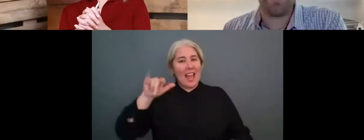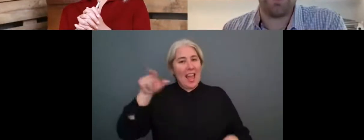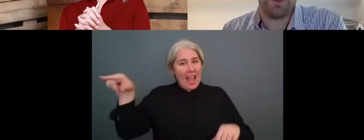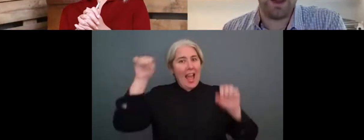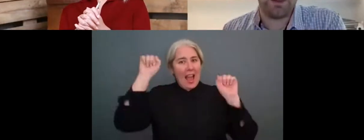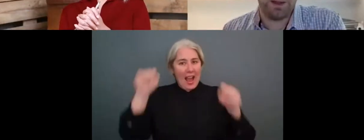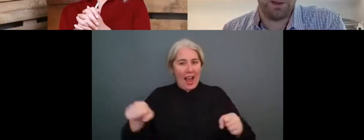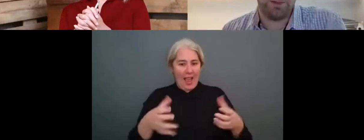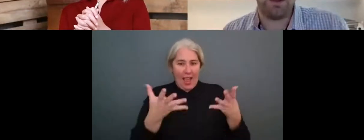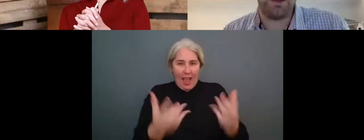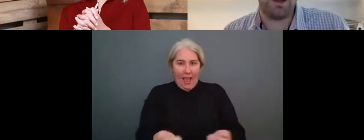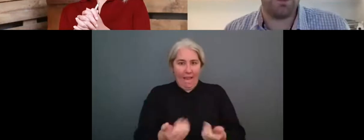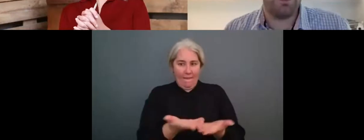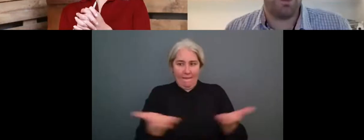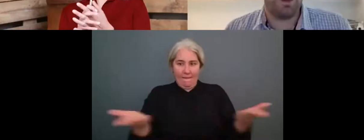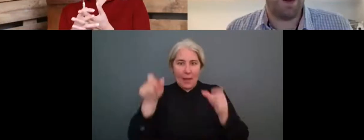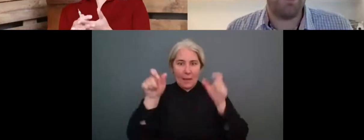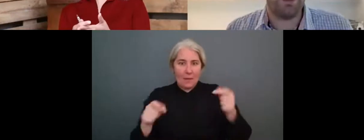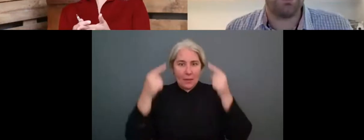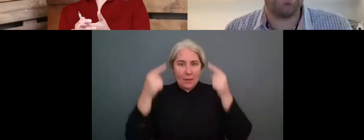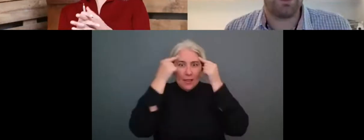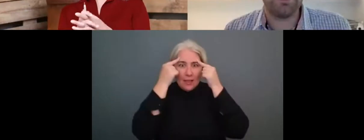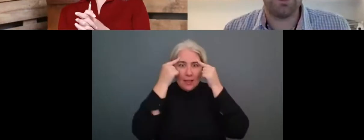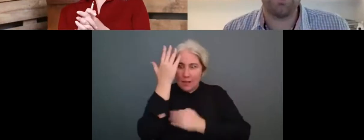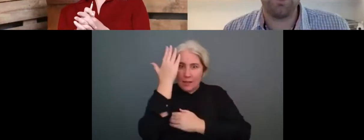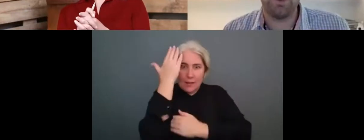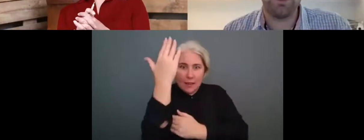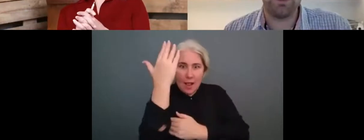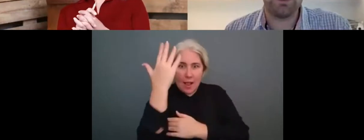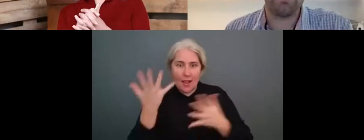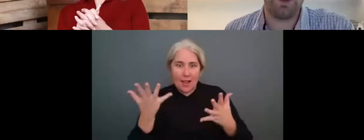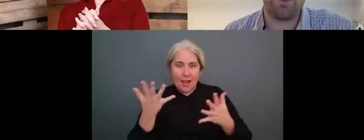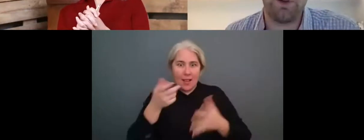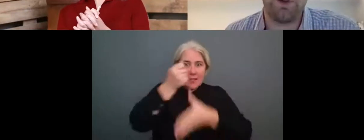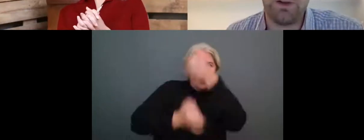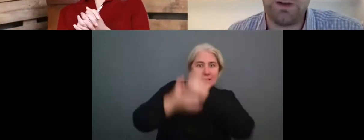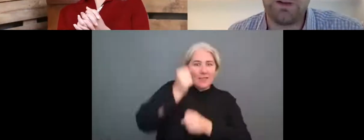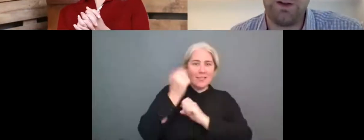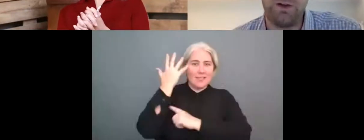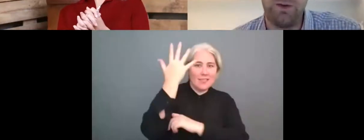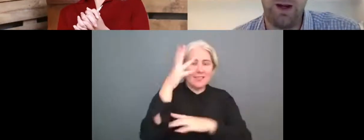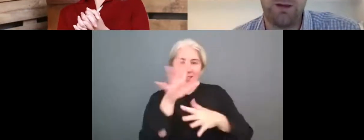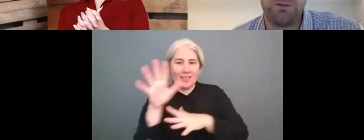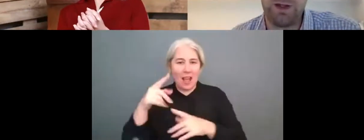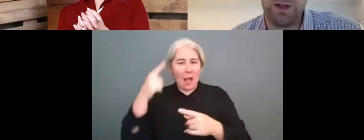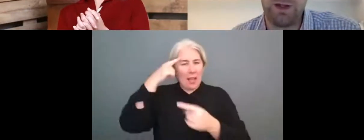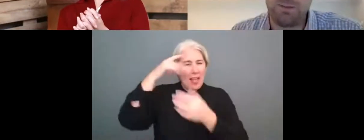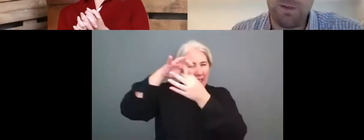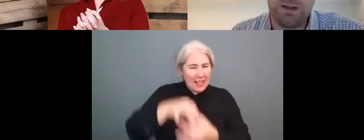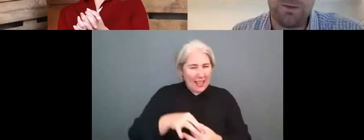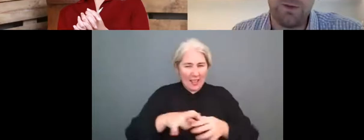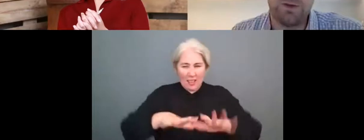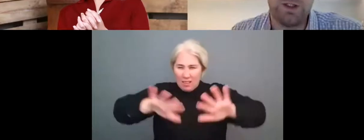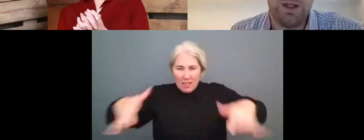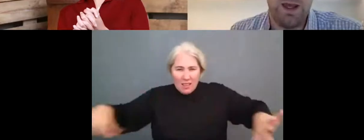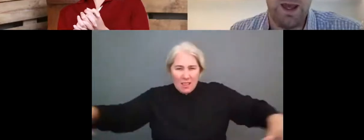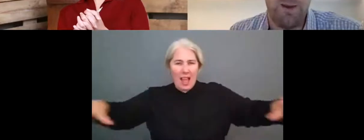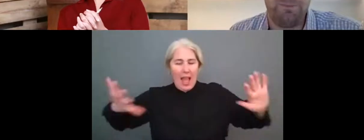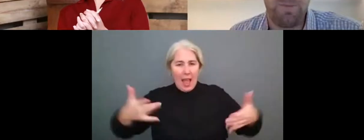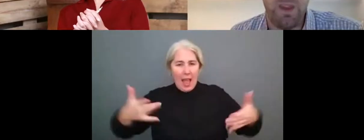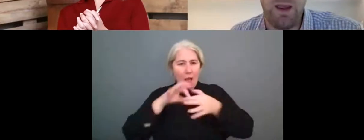ambitions about sustainability, um, and they, they sync with yours, there's great opportunities to, uh, to really get some meaningful,